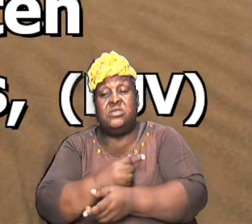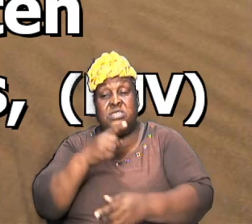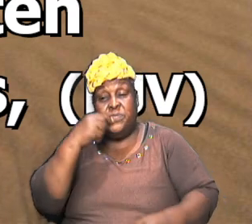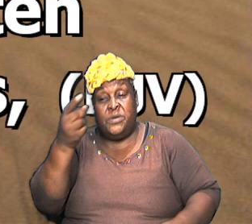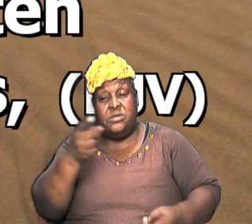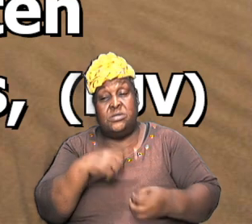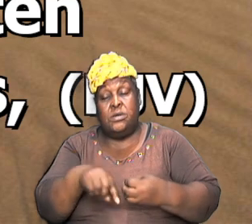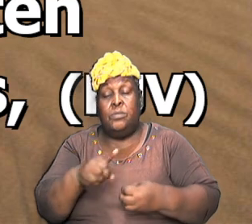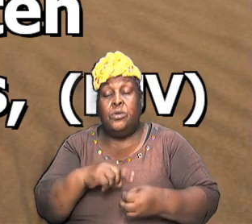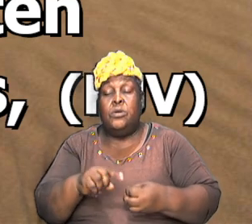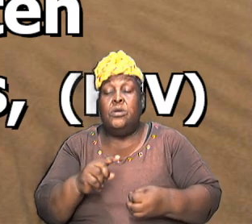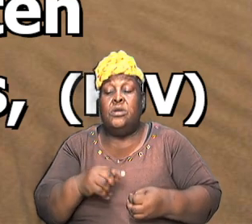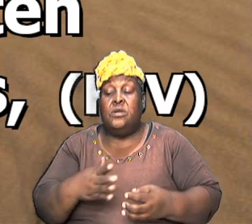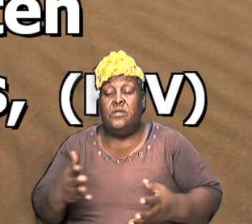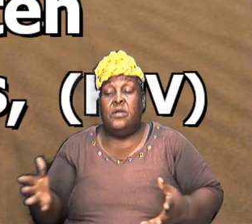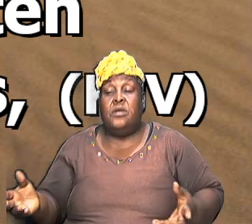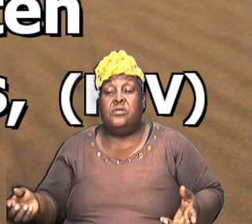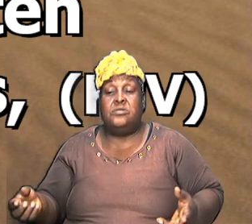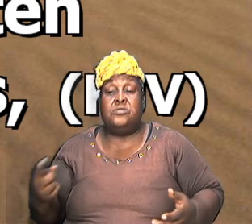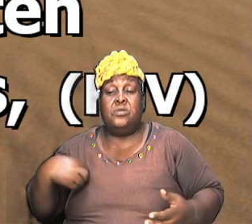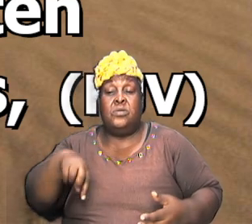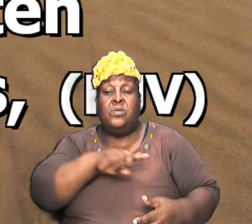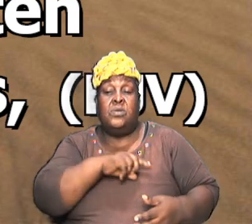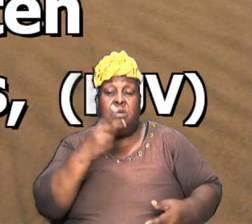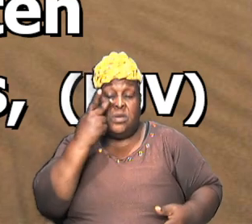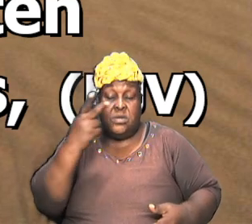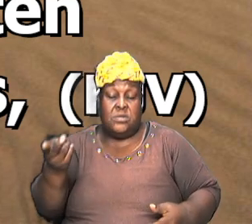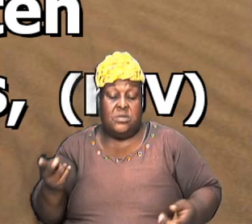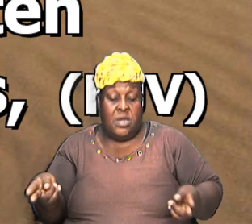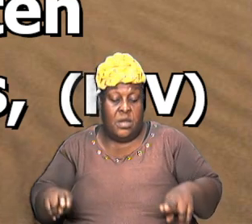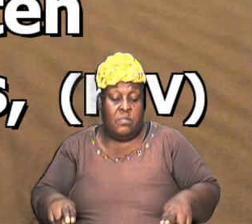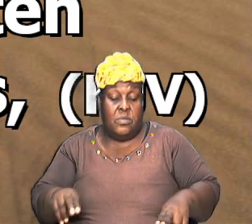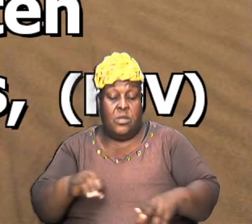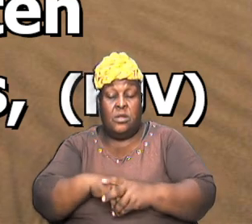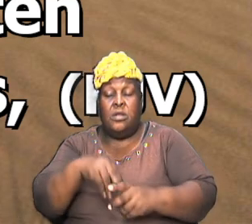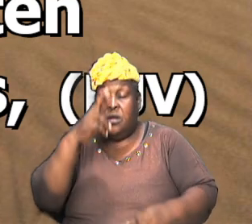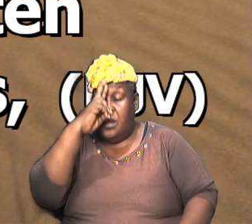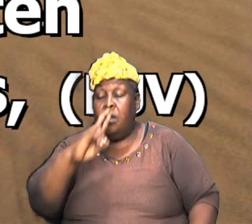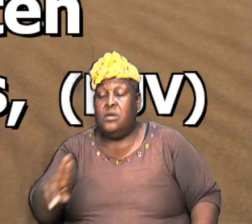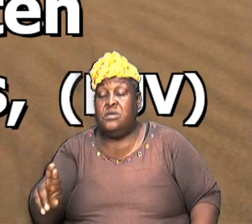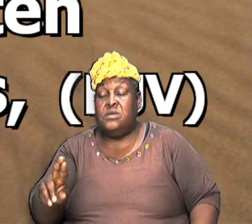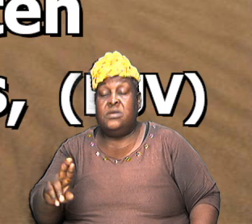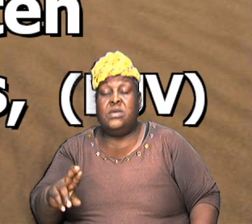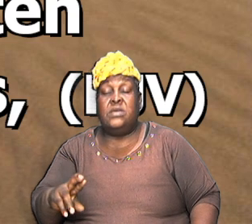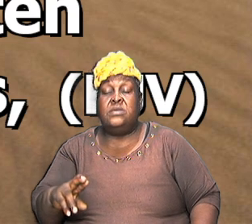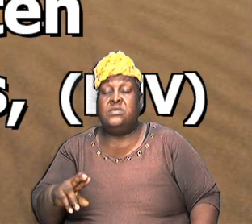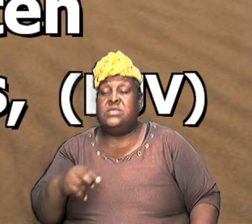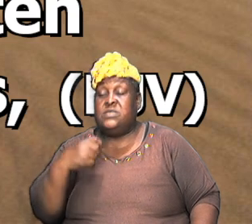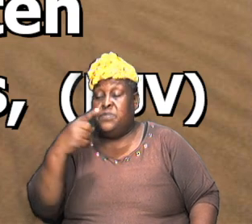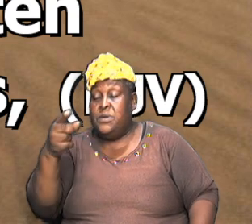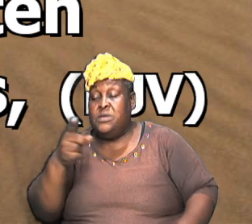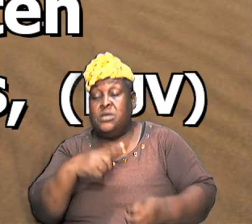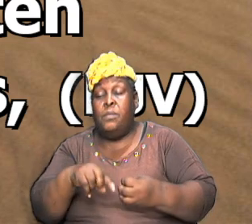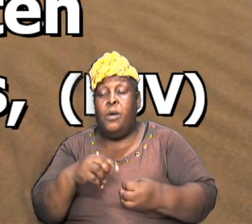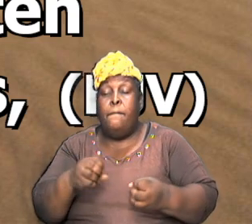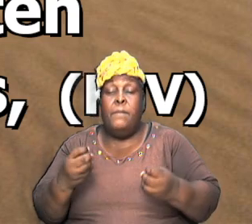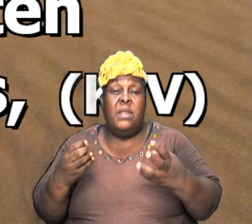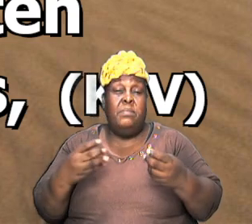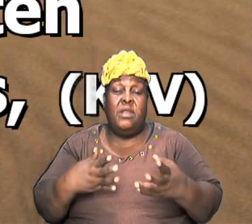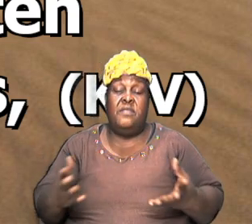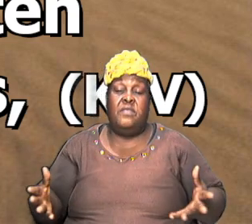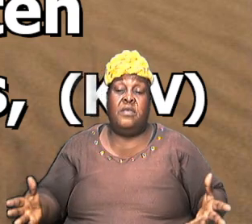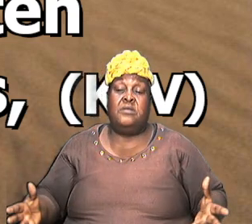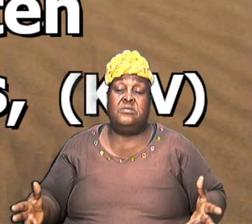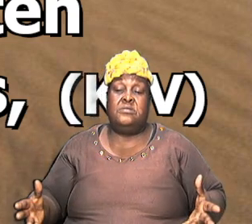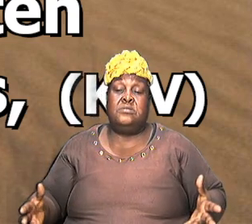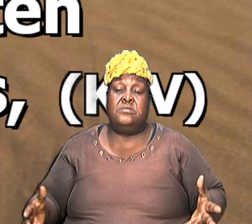about things that we see happening in Revelation it speaks about a lot of things that are consistent